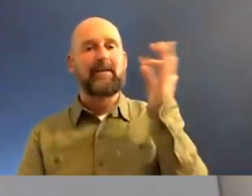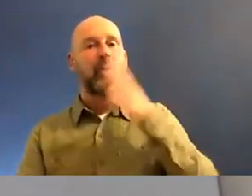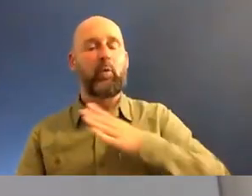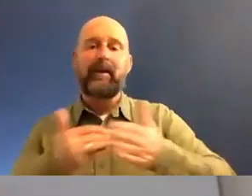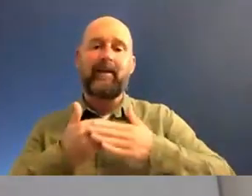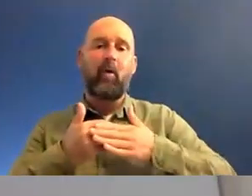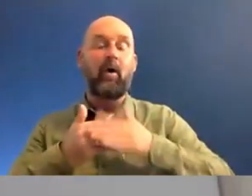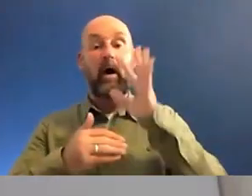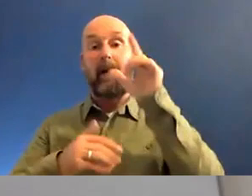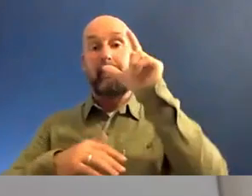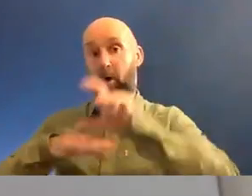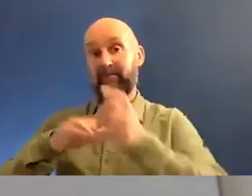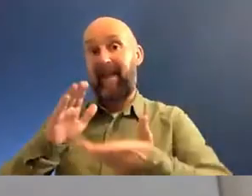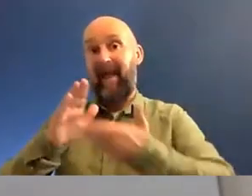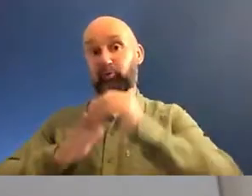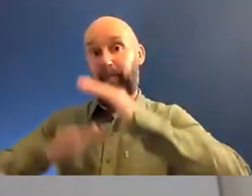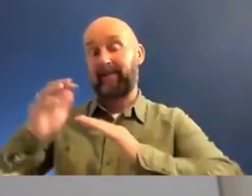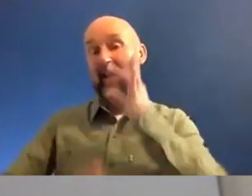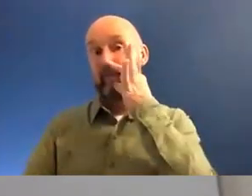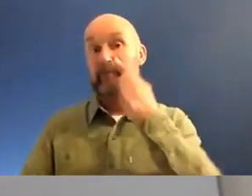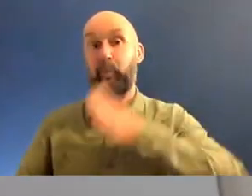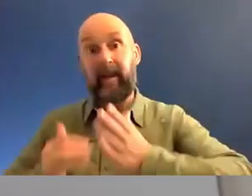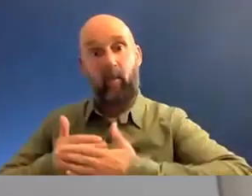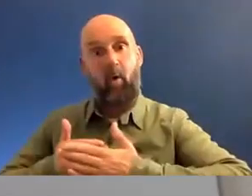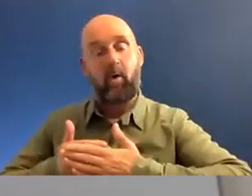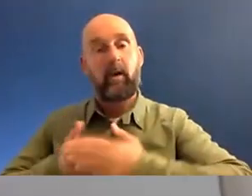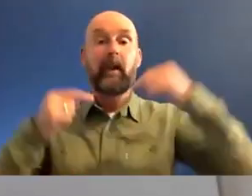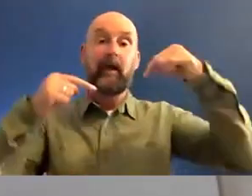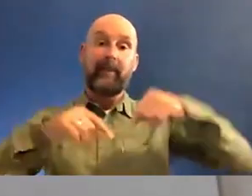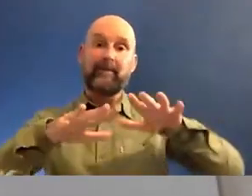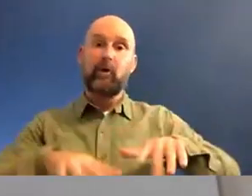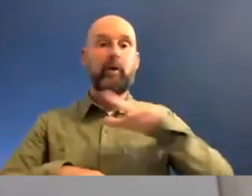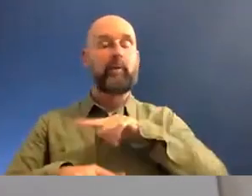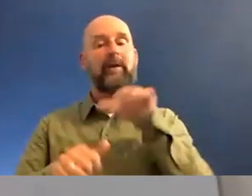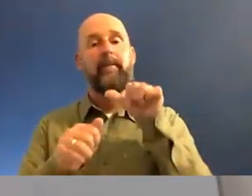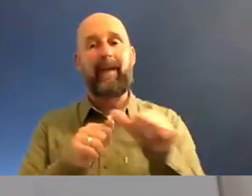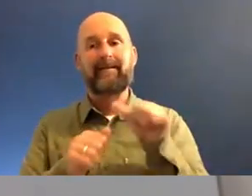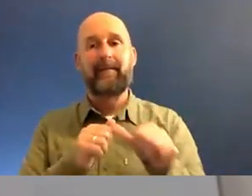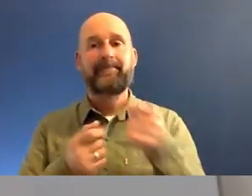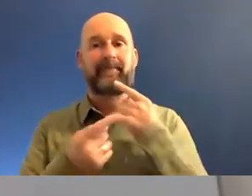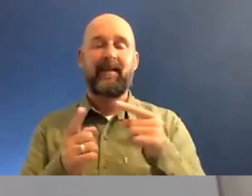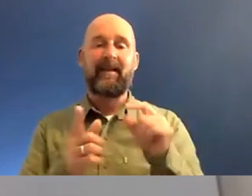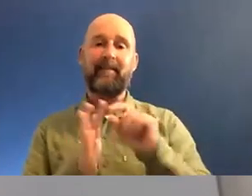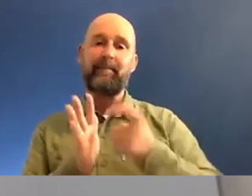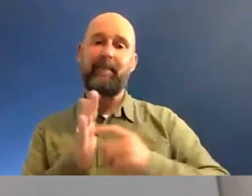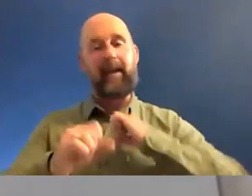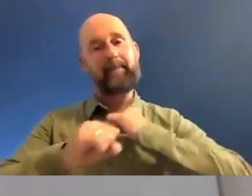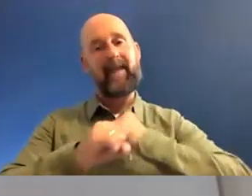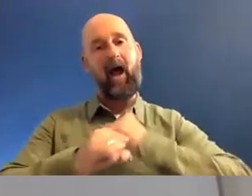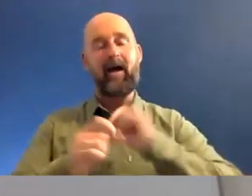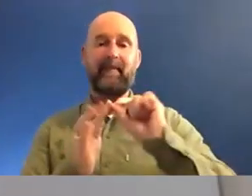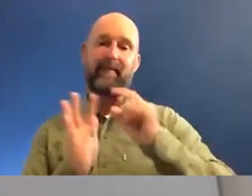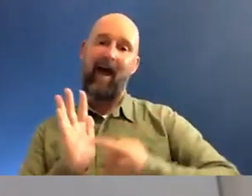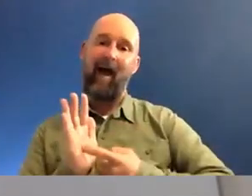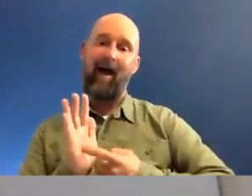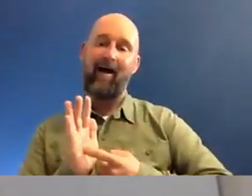more mosques in France, but in this country, you know what we really need? We need better. I'm going to call it PR for want of a better word. And when you